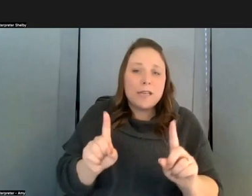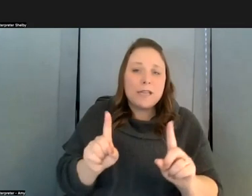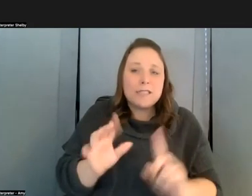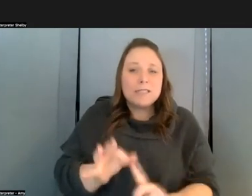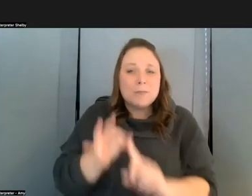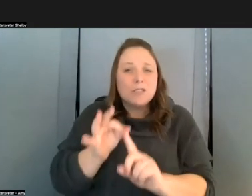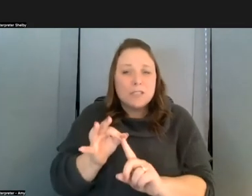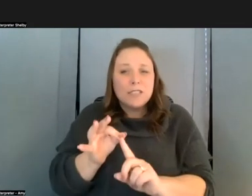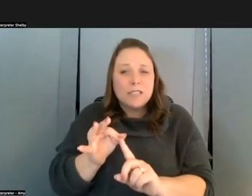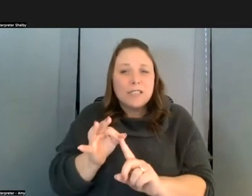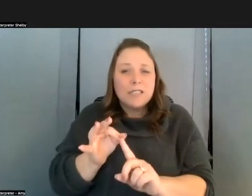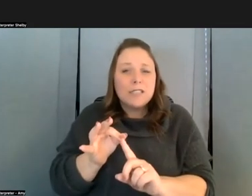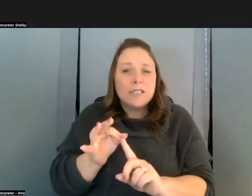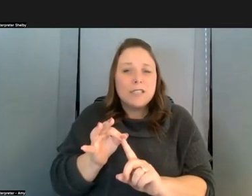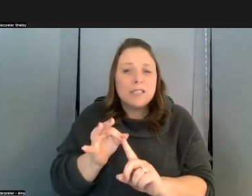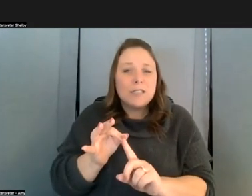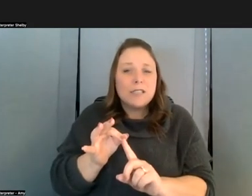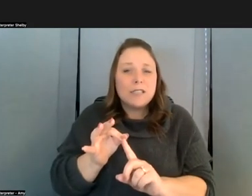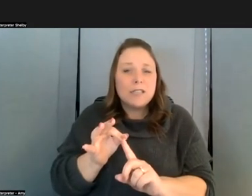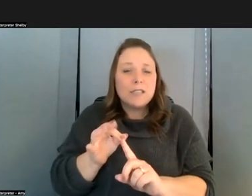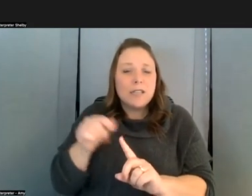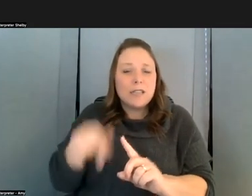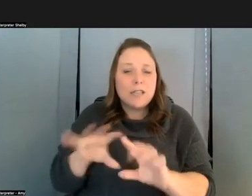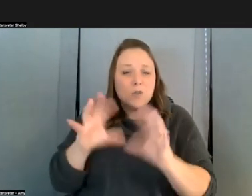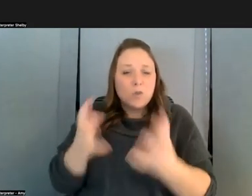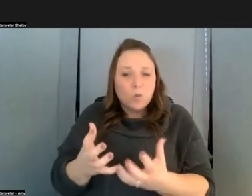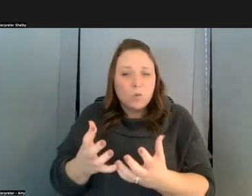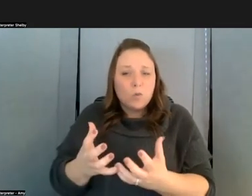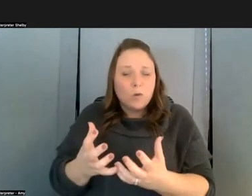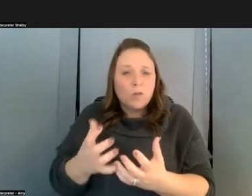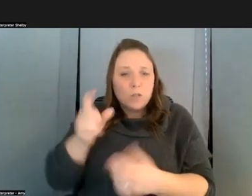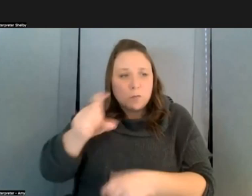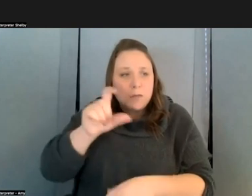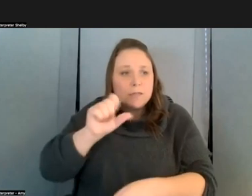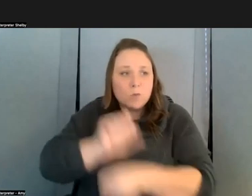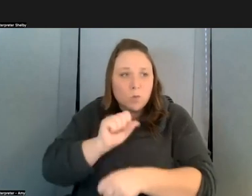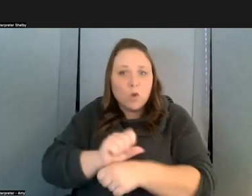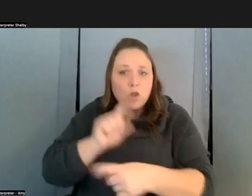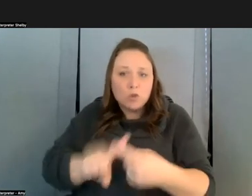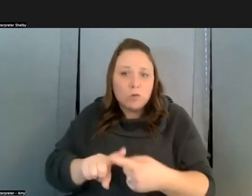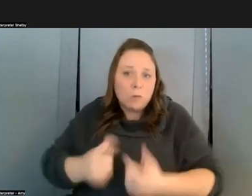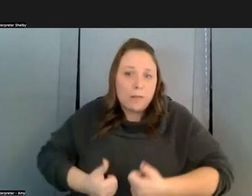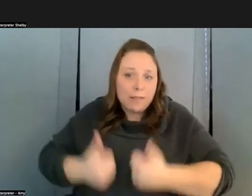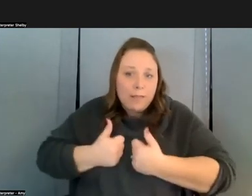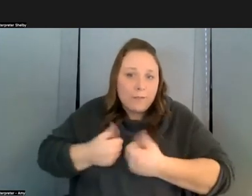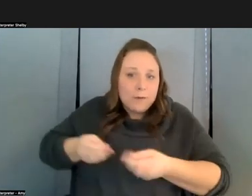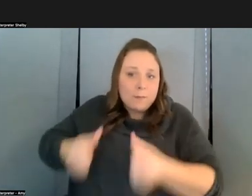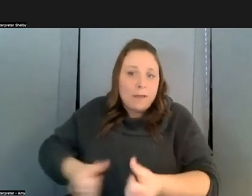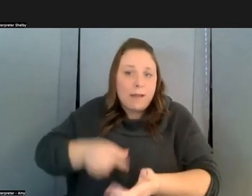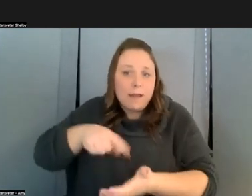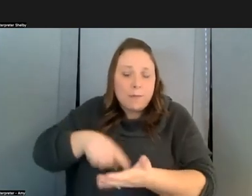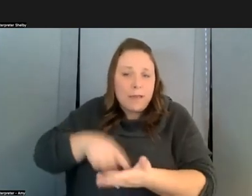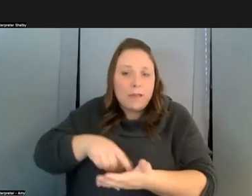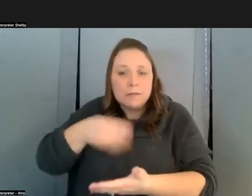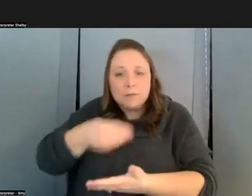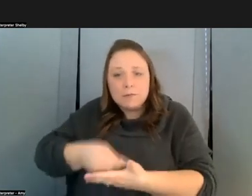particularly in a world where you need employment to thrive uh you know we're not to the point